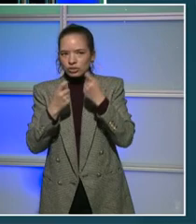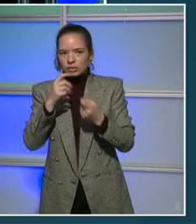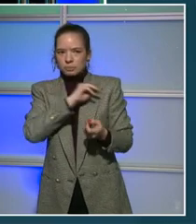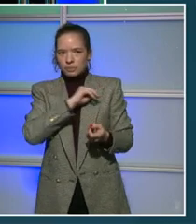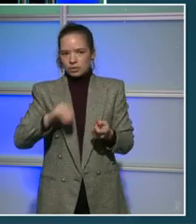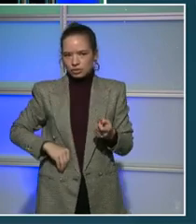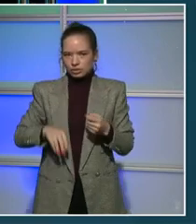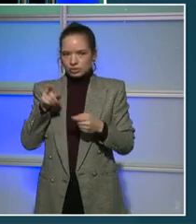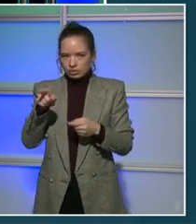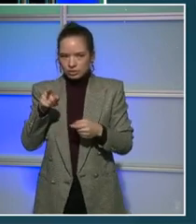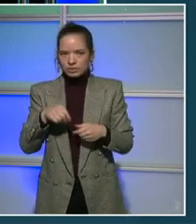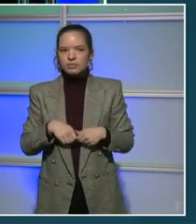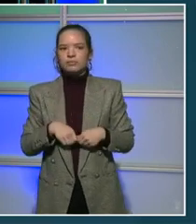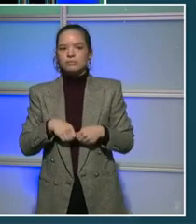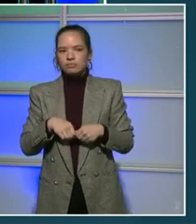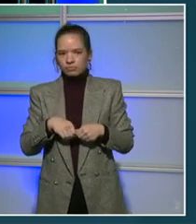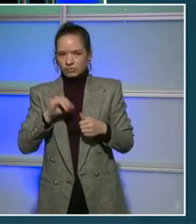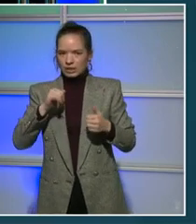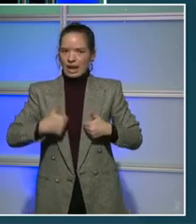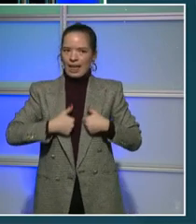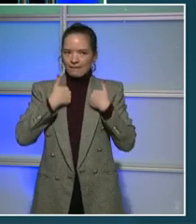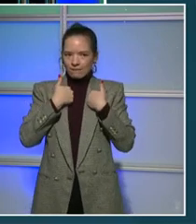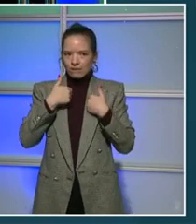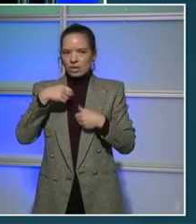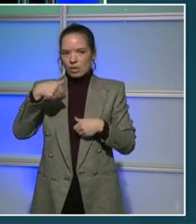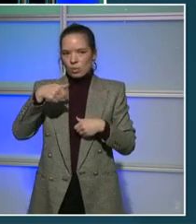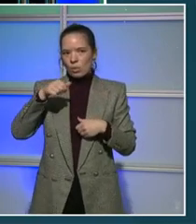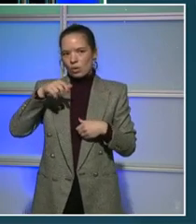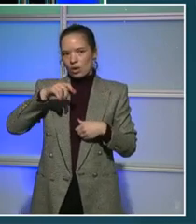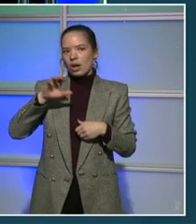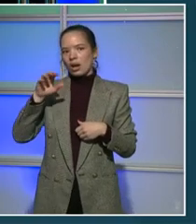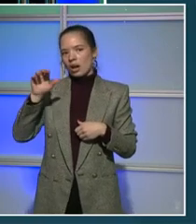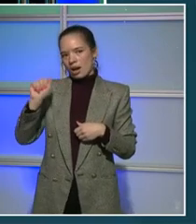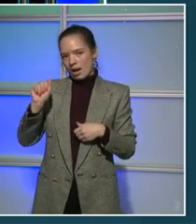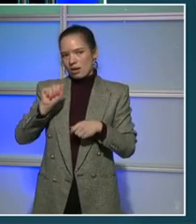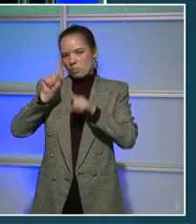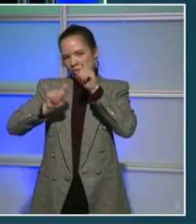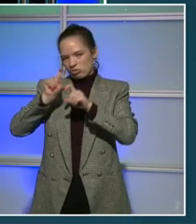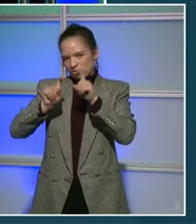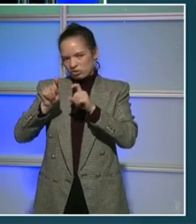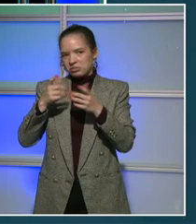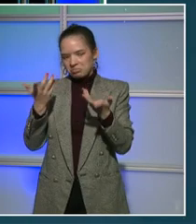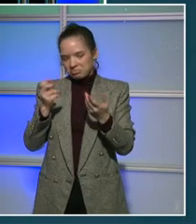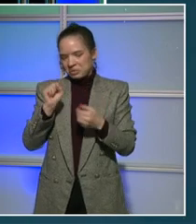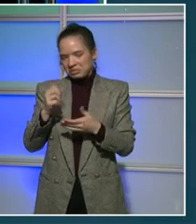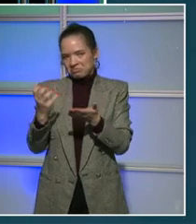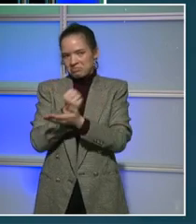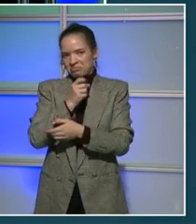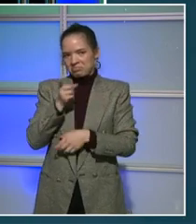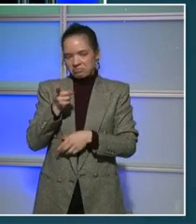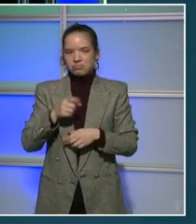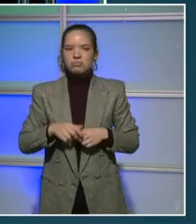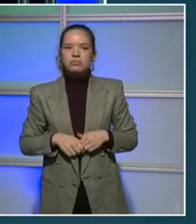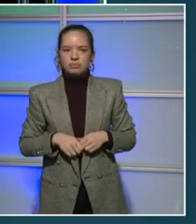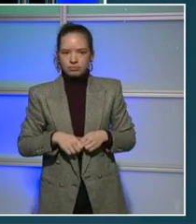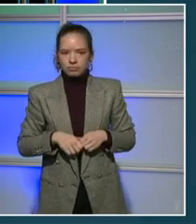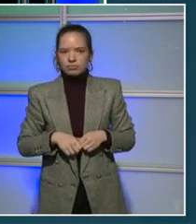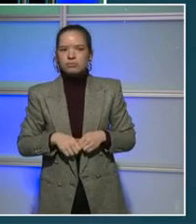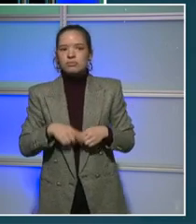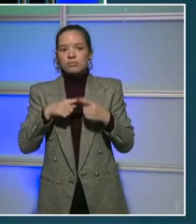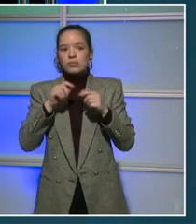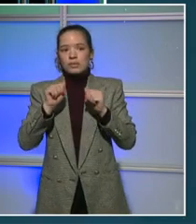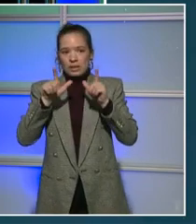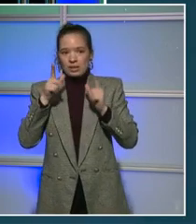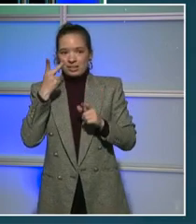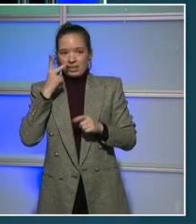If you would like to ask the mayor a question, please head over again to budget.dc.gov or if you're already there, click on the Ask the Mayor button to be added